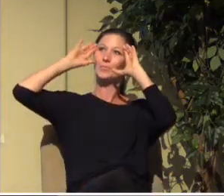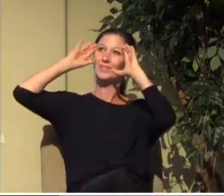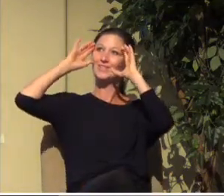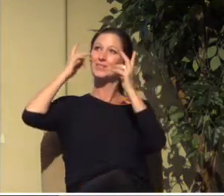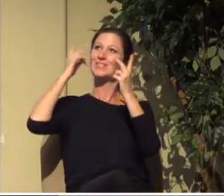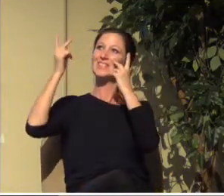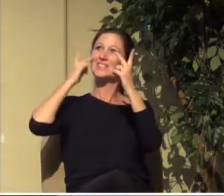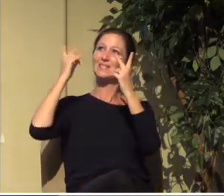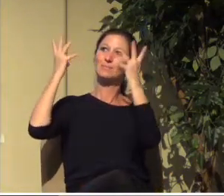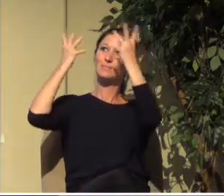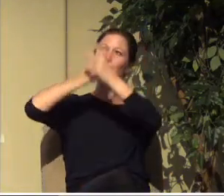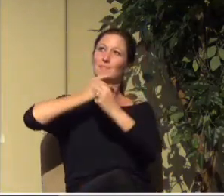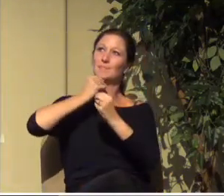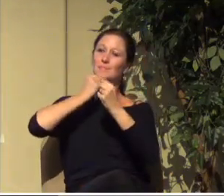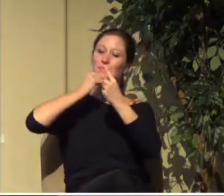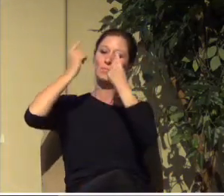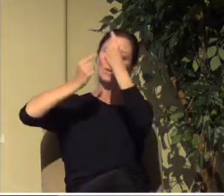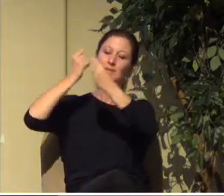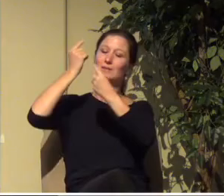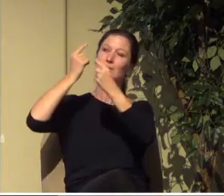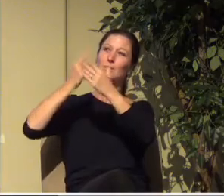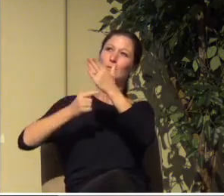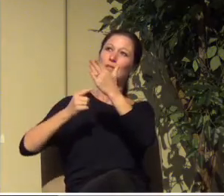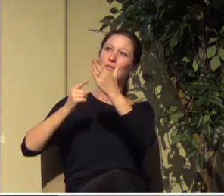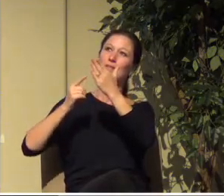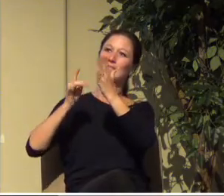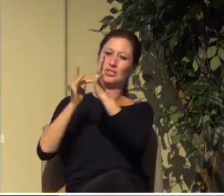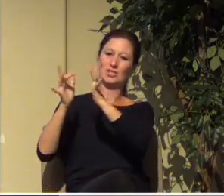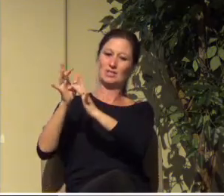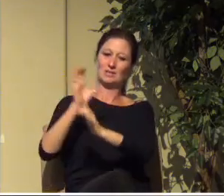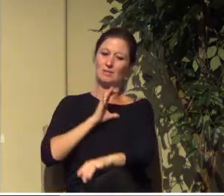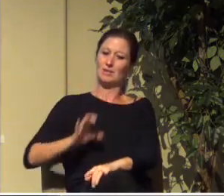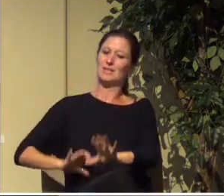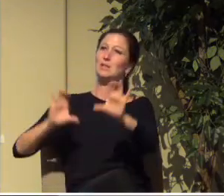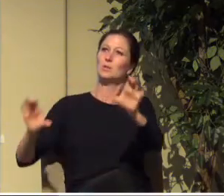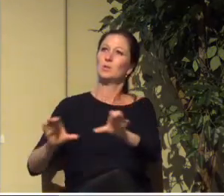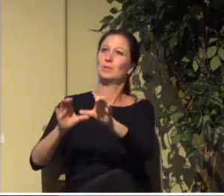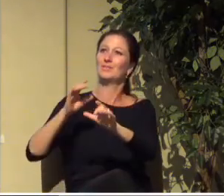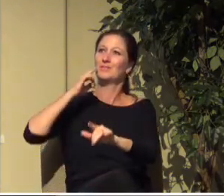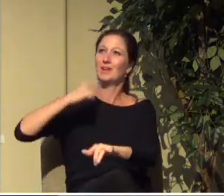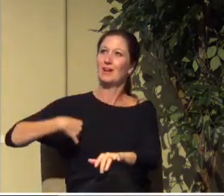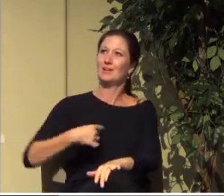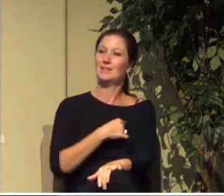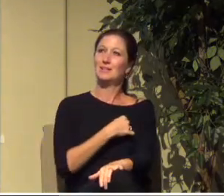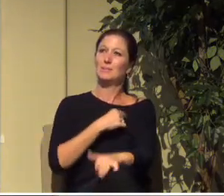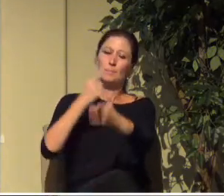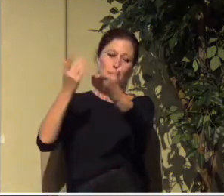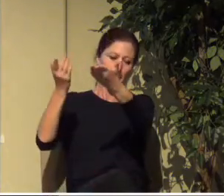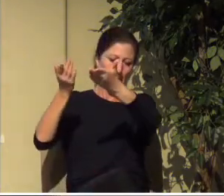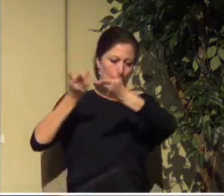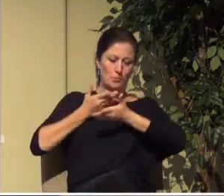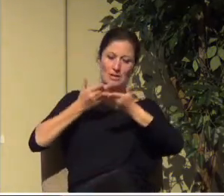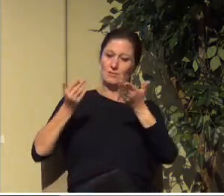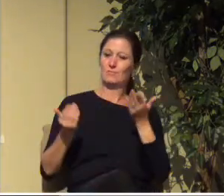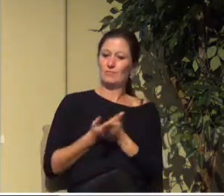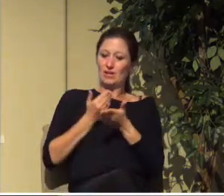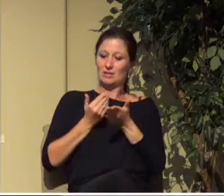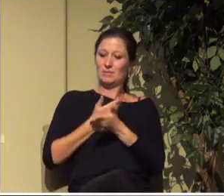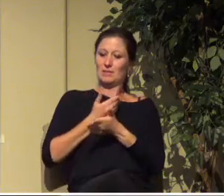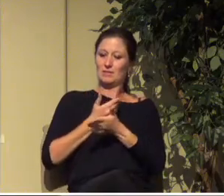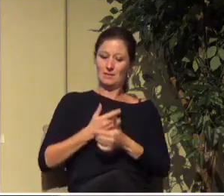wonder of what you have done for us in Jesus Christ would you bring refreshment and life and hope